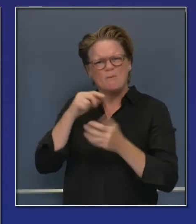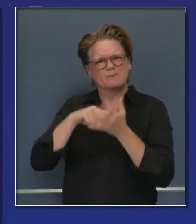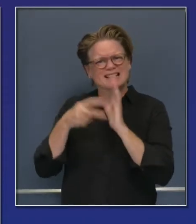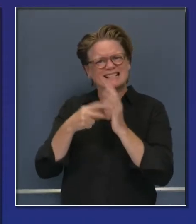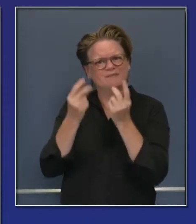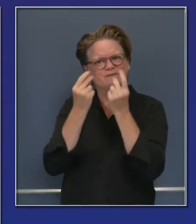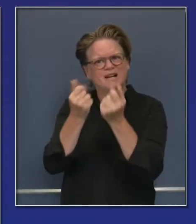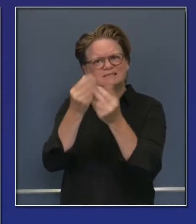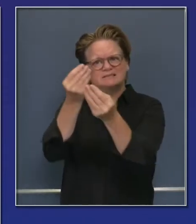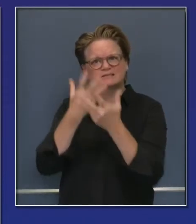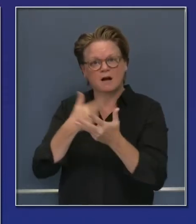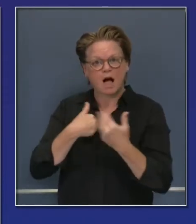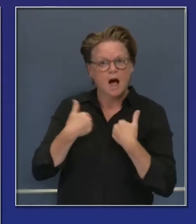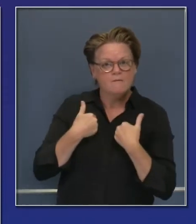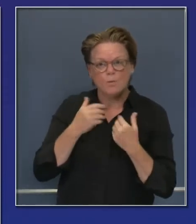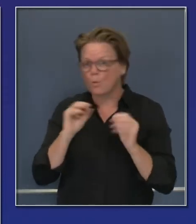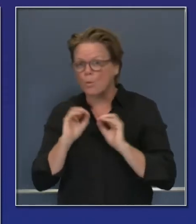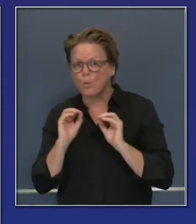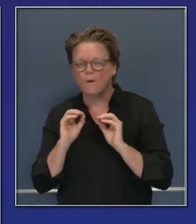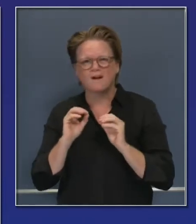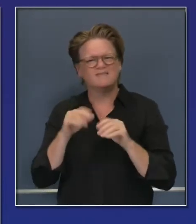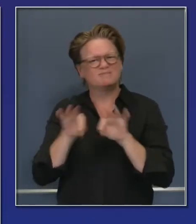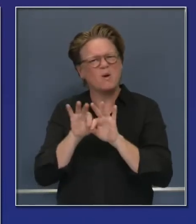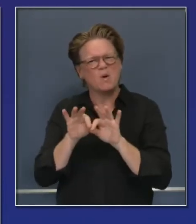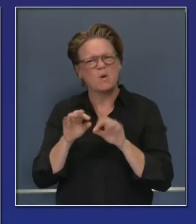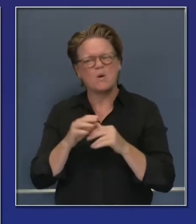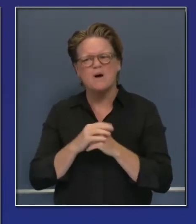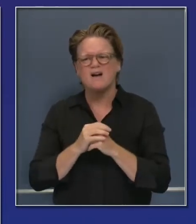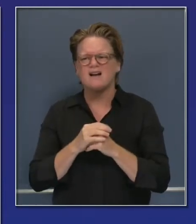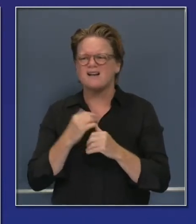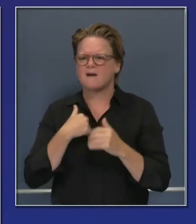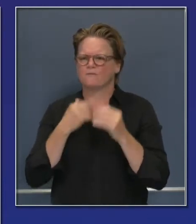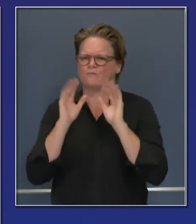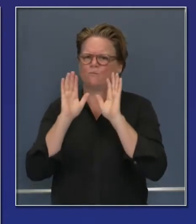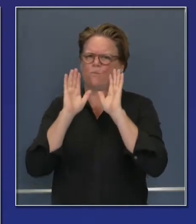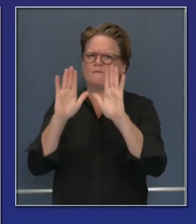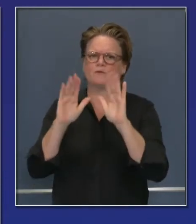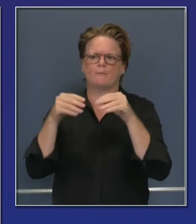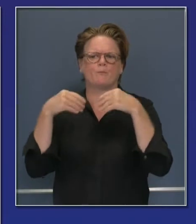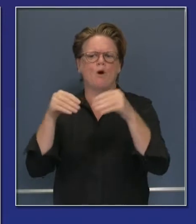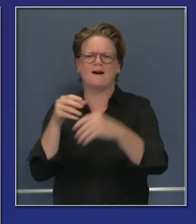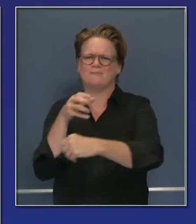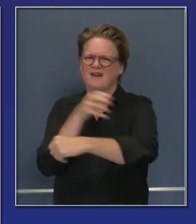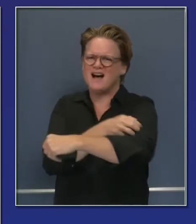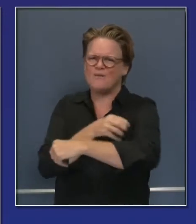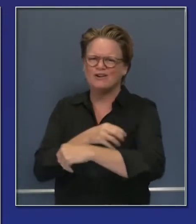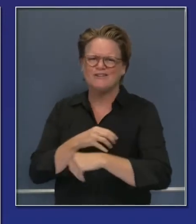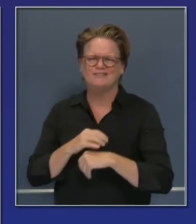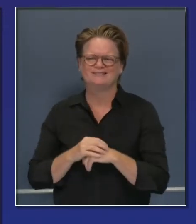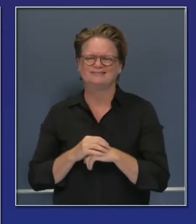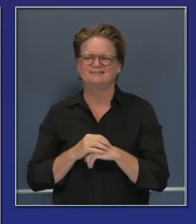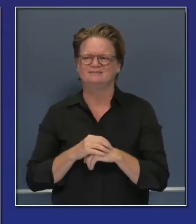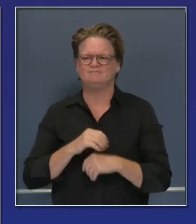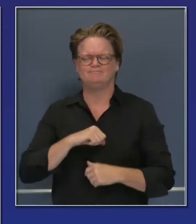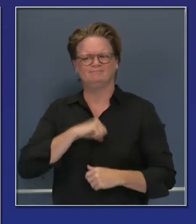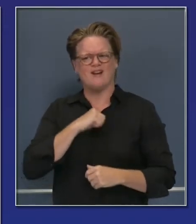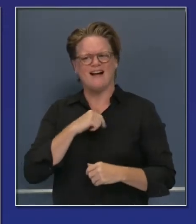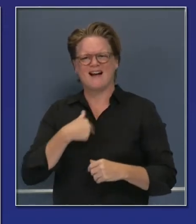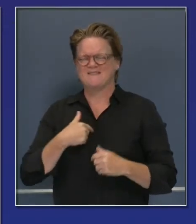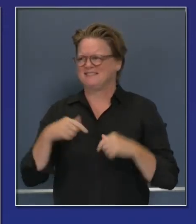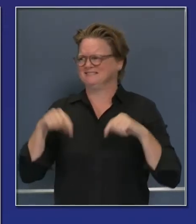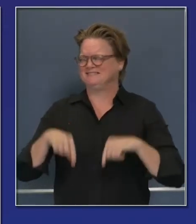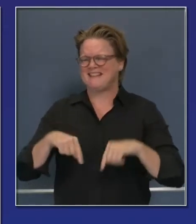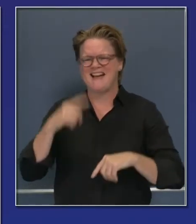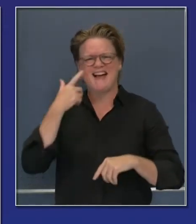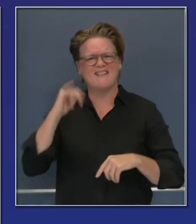amazing market power and strength. I'm proud to be a Californian today, and I can't thank you enough for your